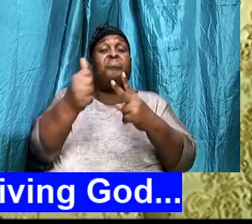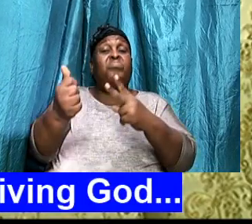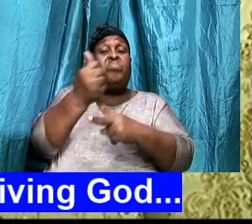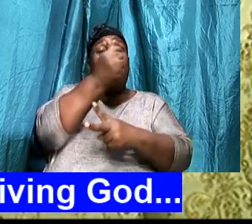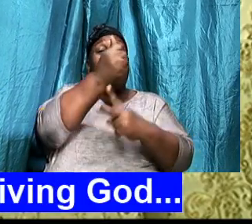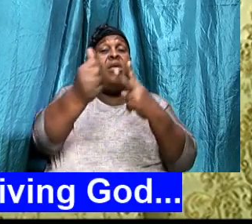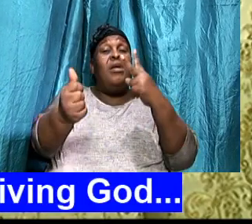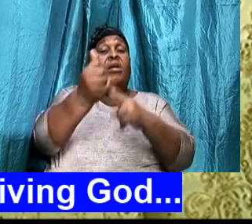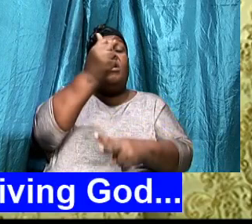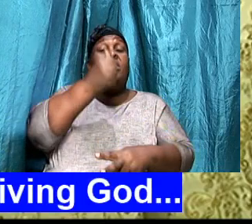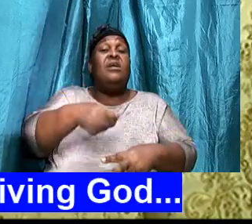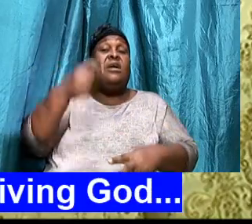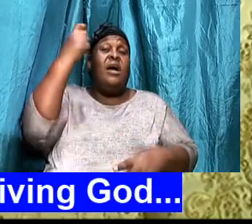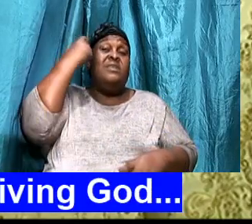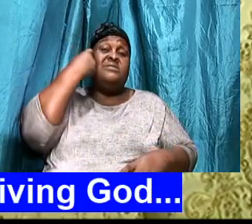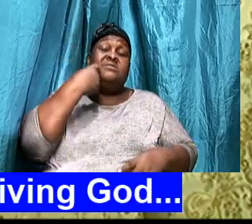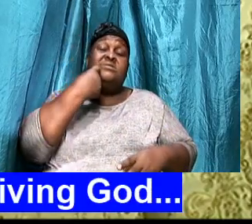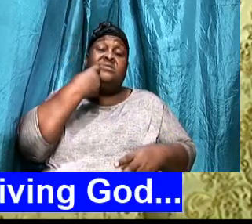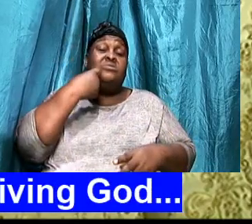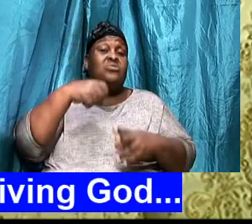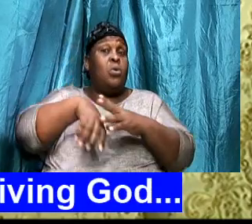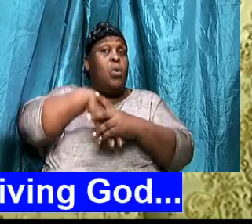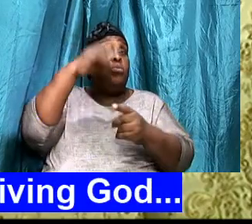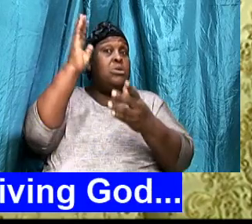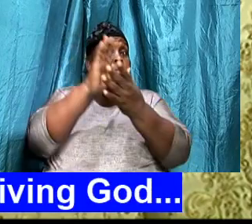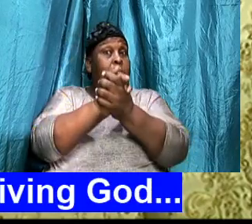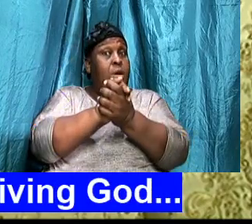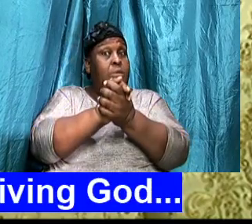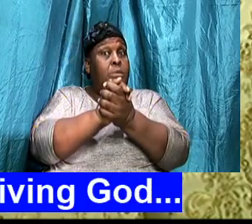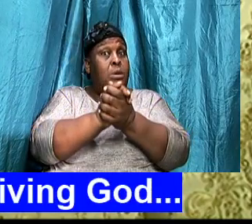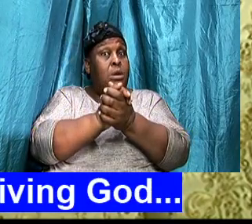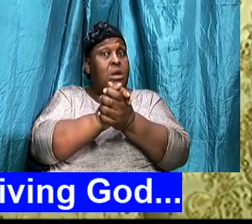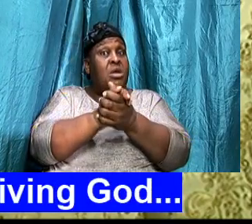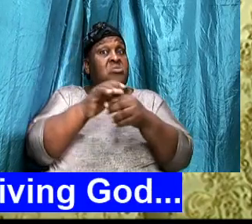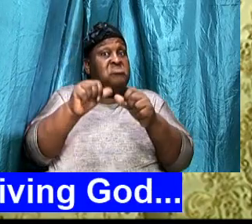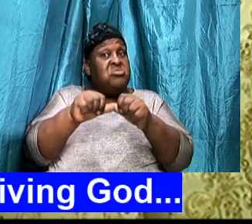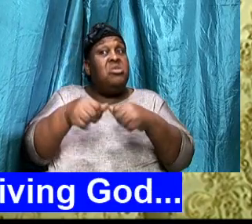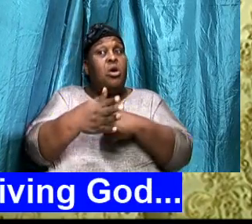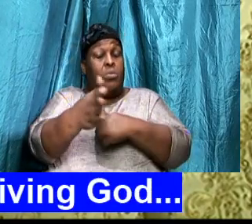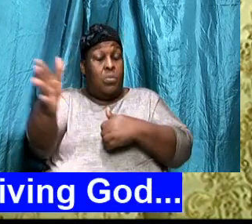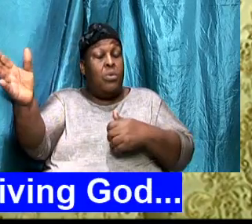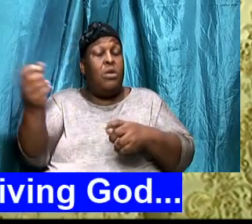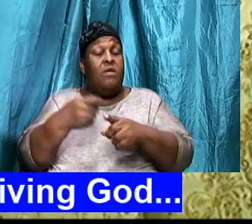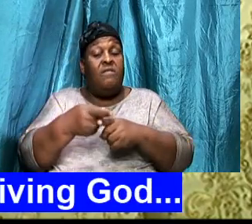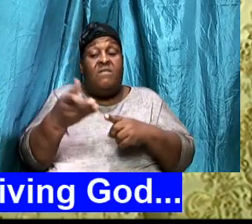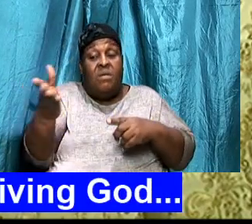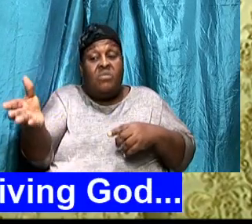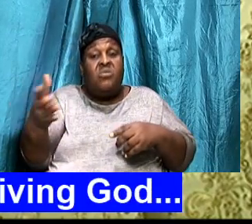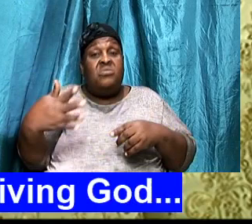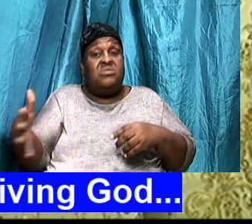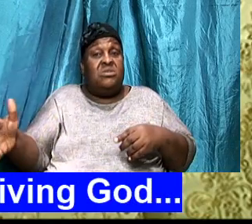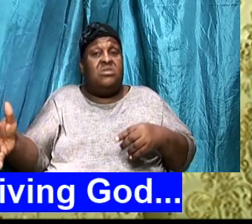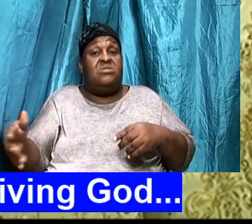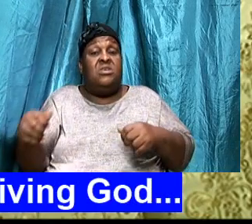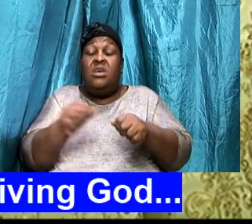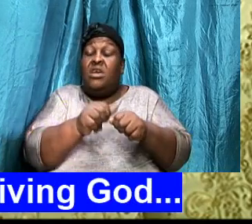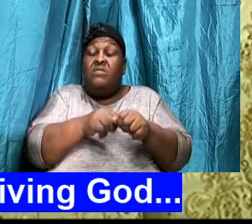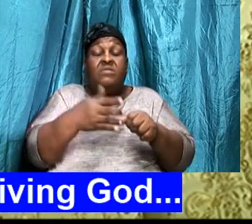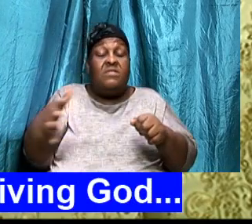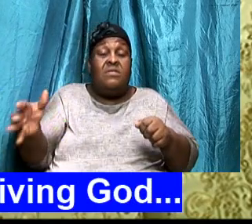Fornication, And from all evil, The Bible says that, Everything that, We do,